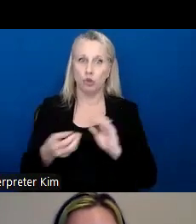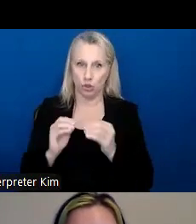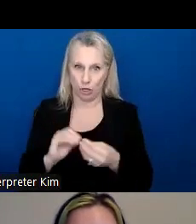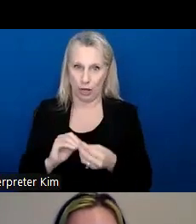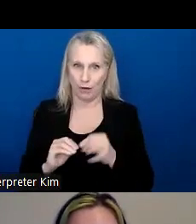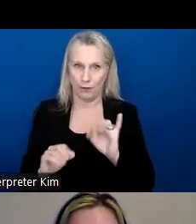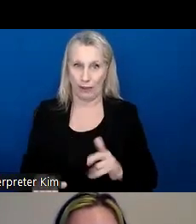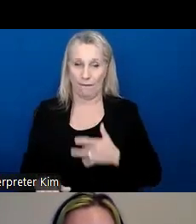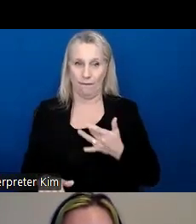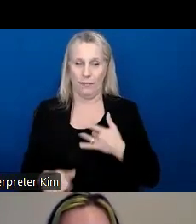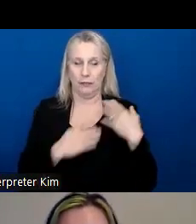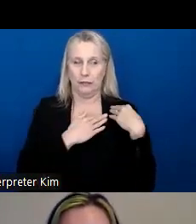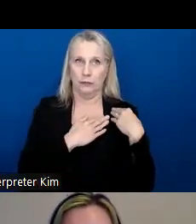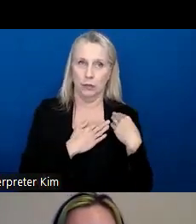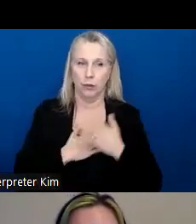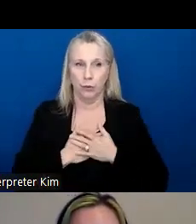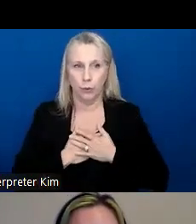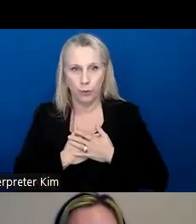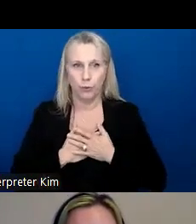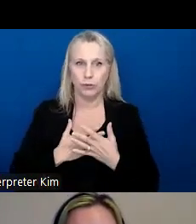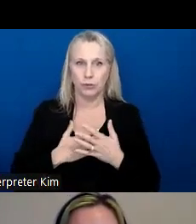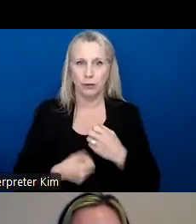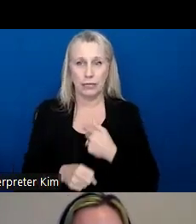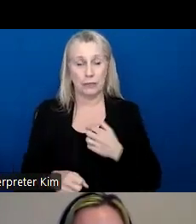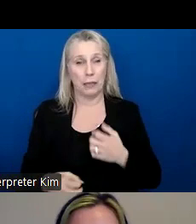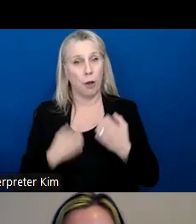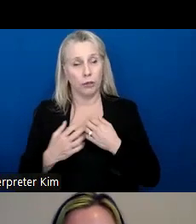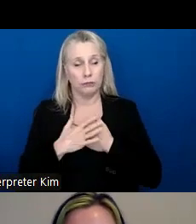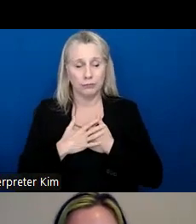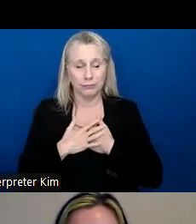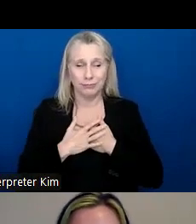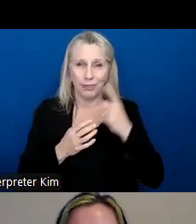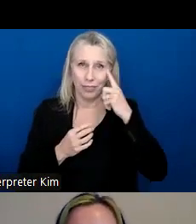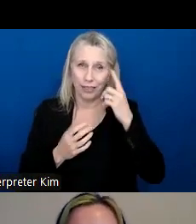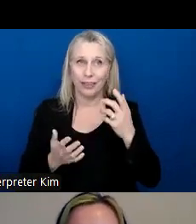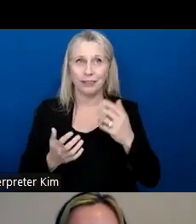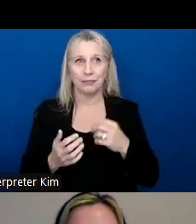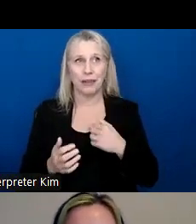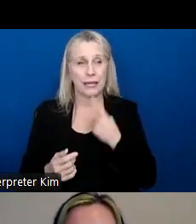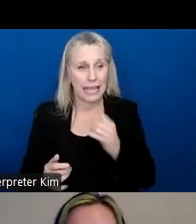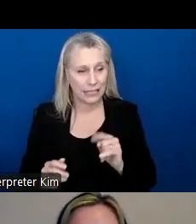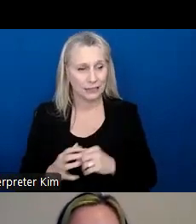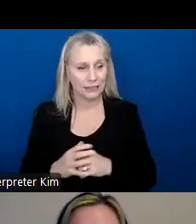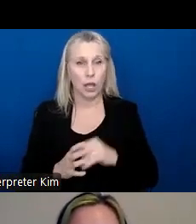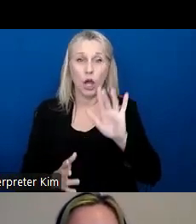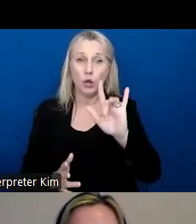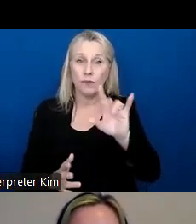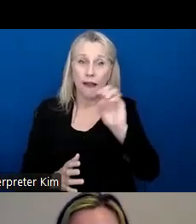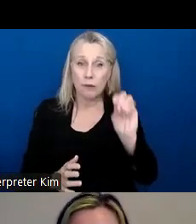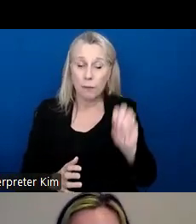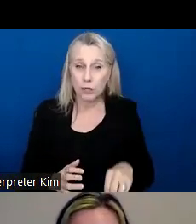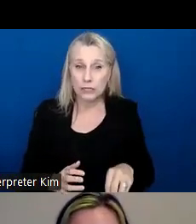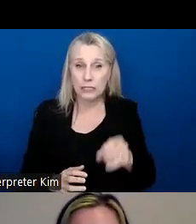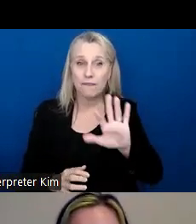really can feel the weight of it, um, kind of makes me emotional. actually didn't think that it would saying it, but 25% of